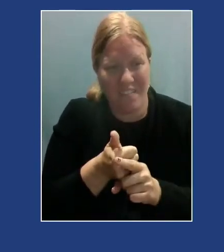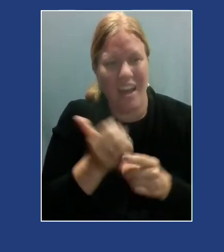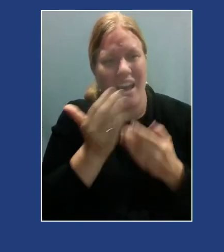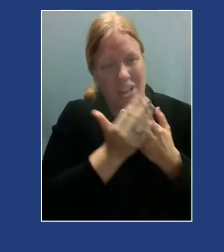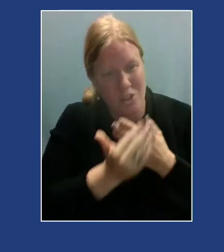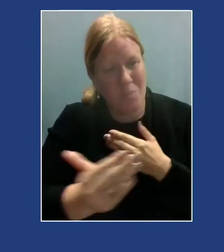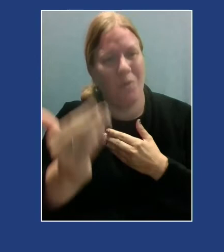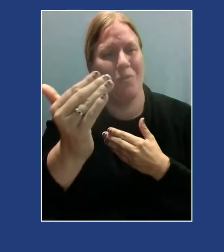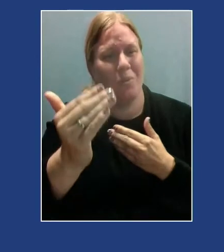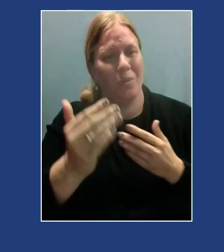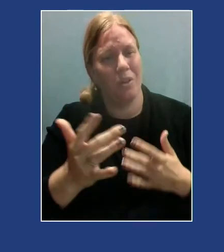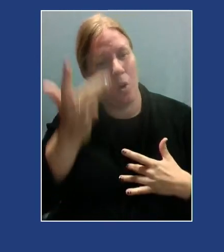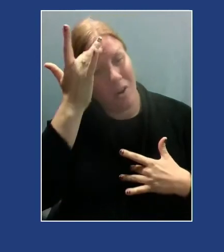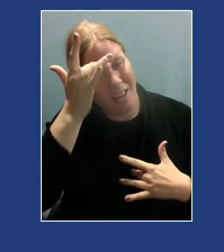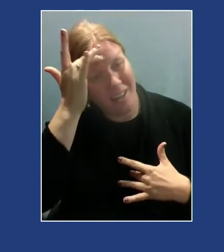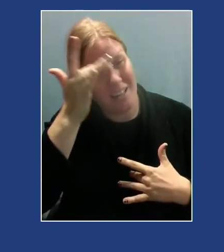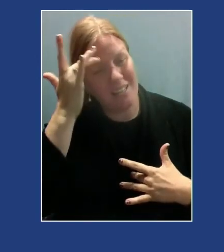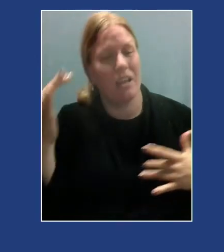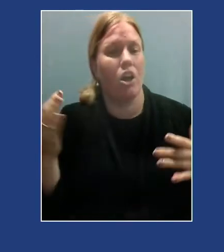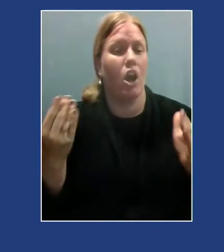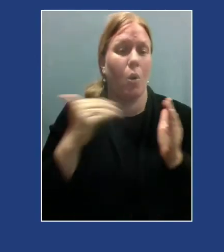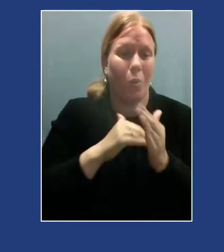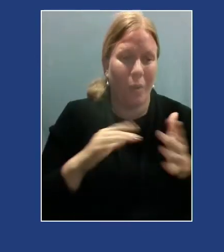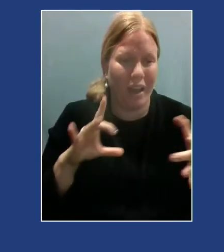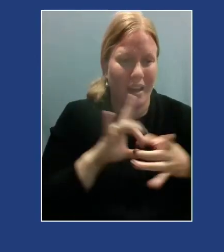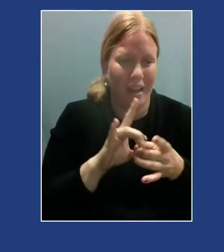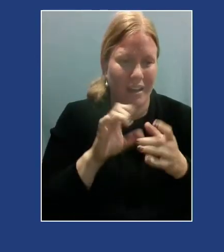illness and reconnecting with yourself in the world?